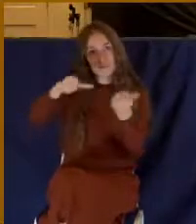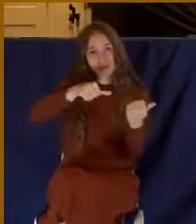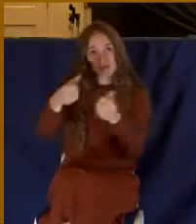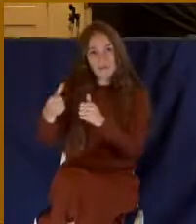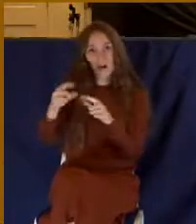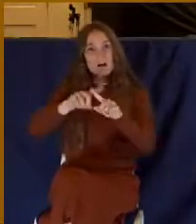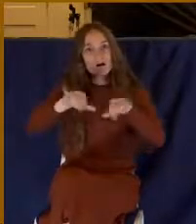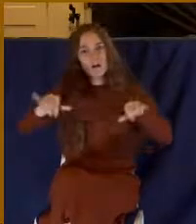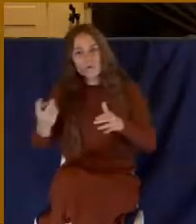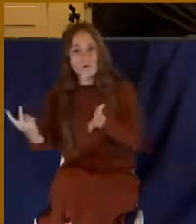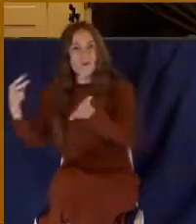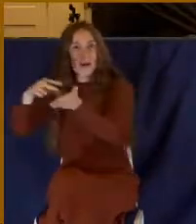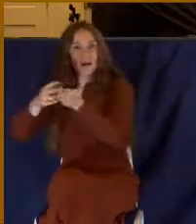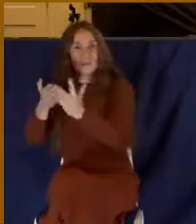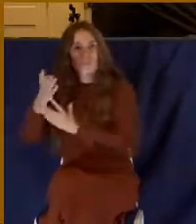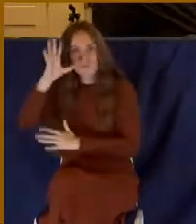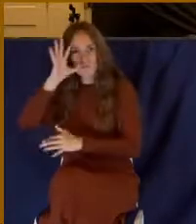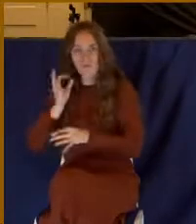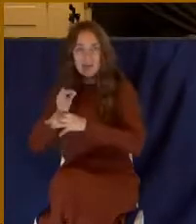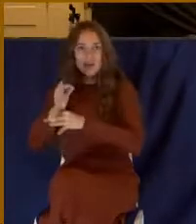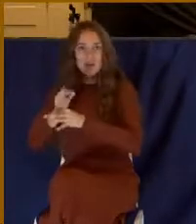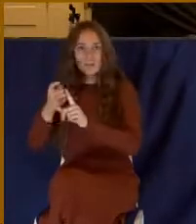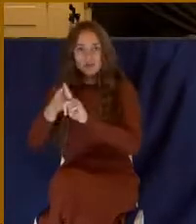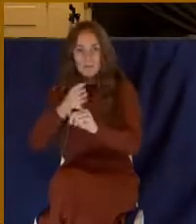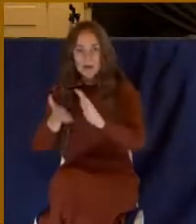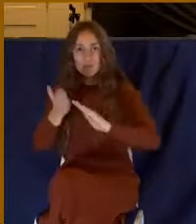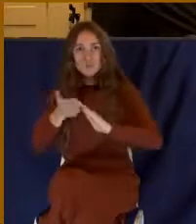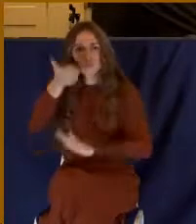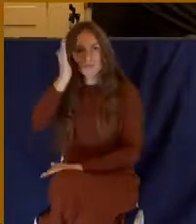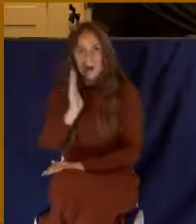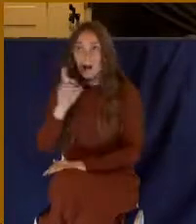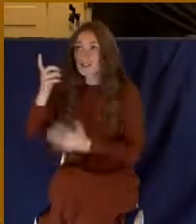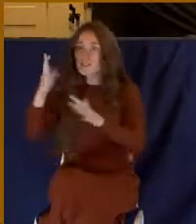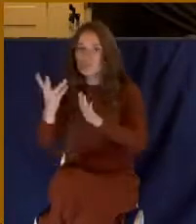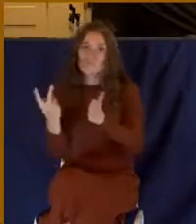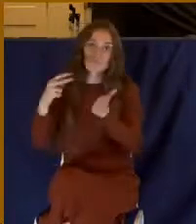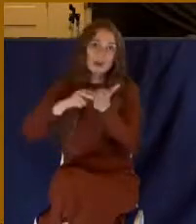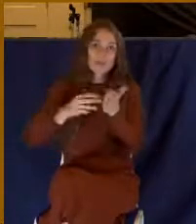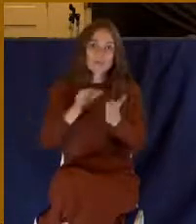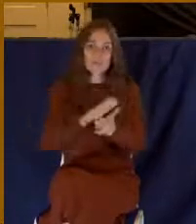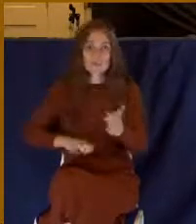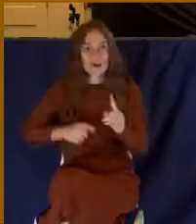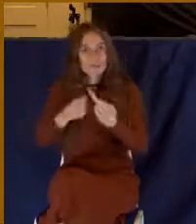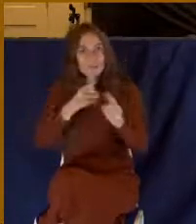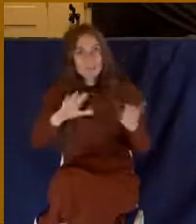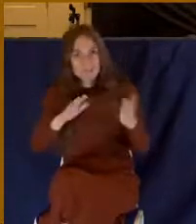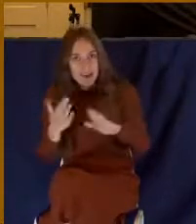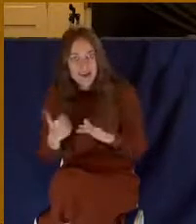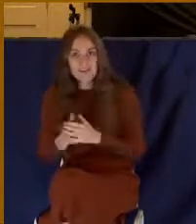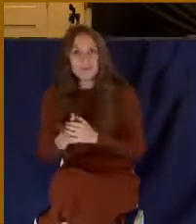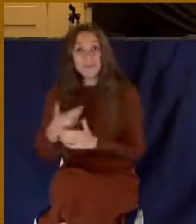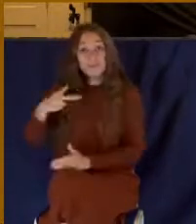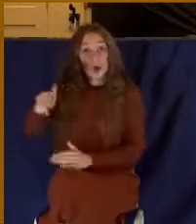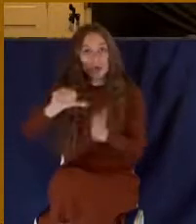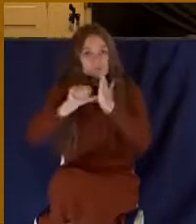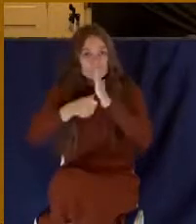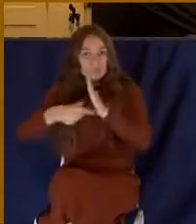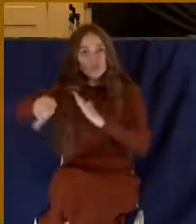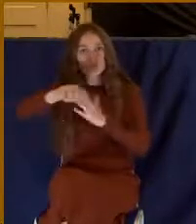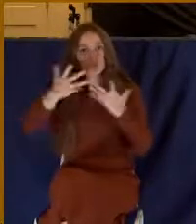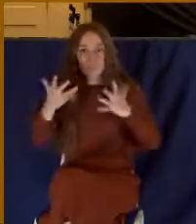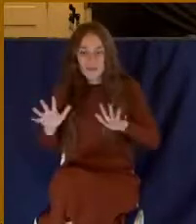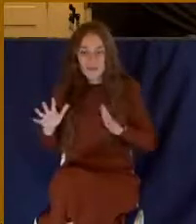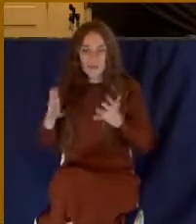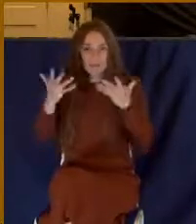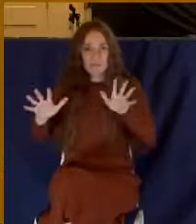operation of God, who has raised him from the dead. Now, here Paul says you've been baptized with Christ. Buried with him in